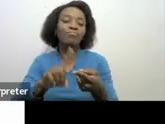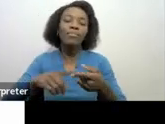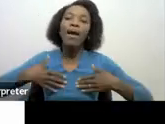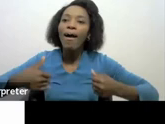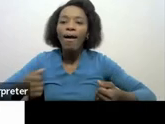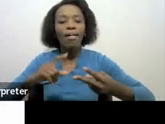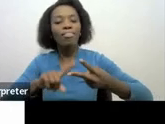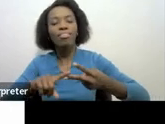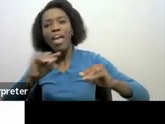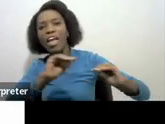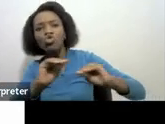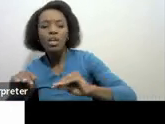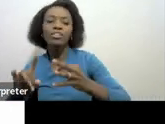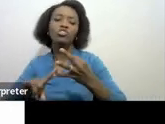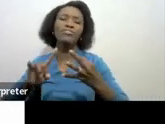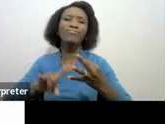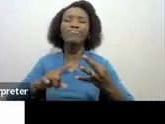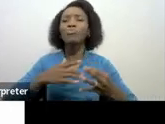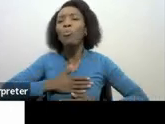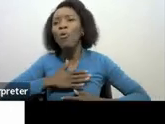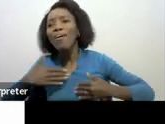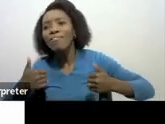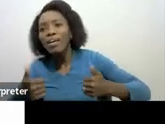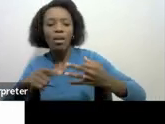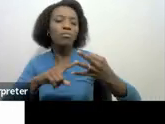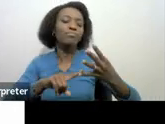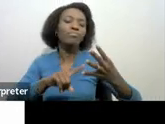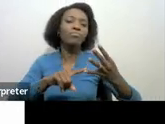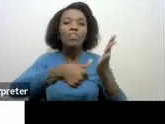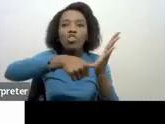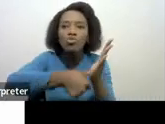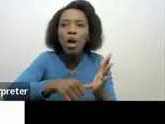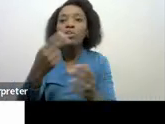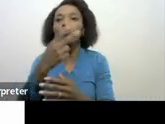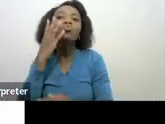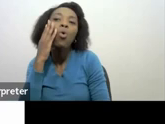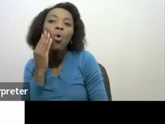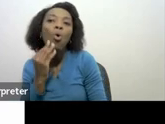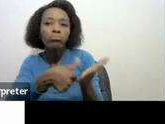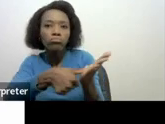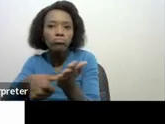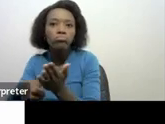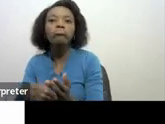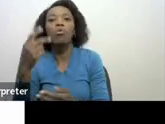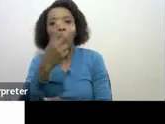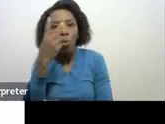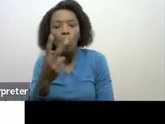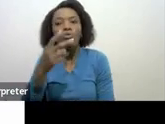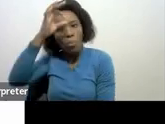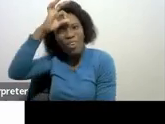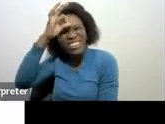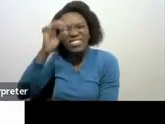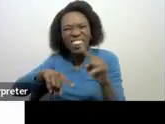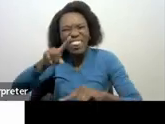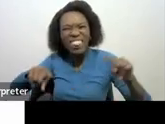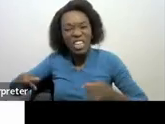welfare, off social grants, old age pensions, and socioeconomic services inclusive of policing. Every